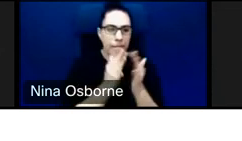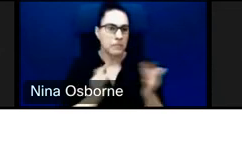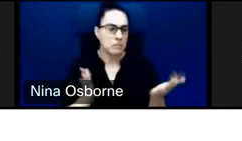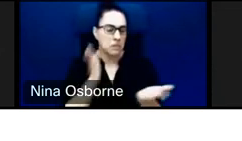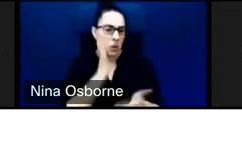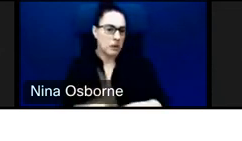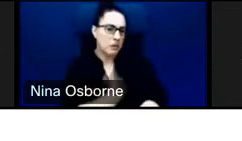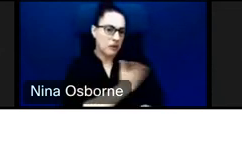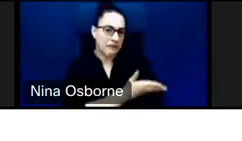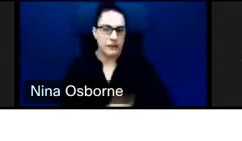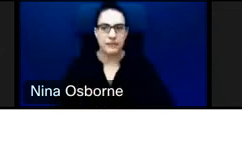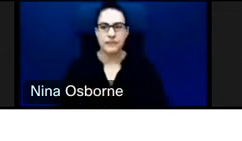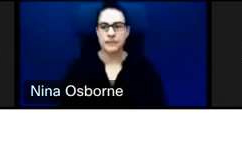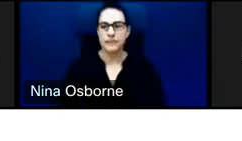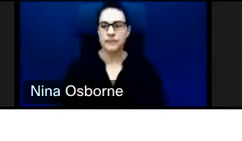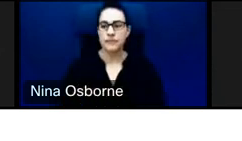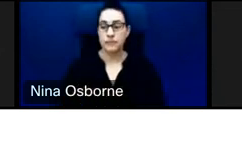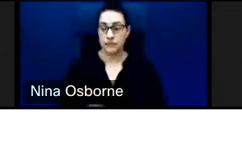Okay, you can go to the next slide.